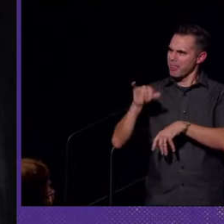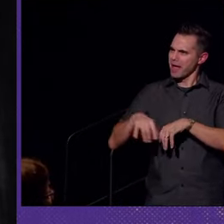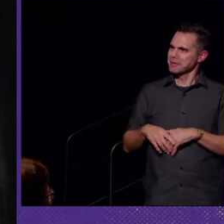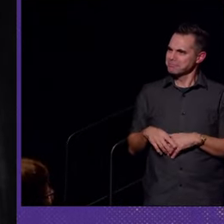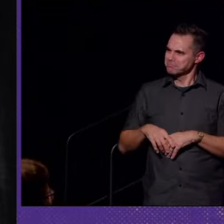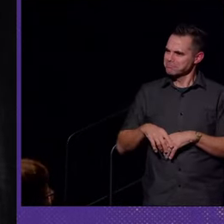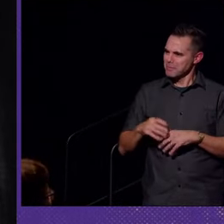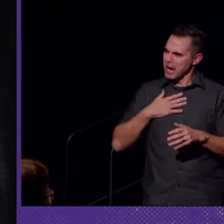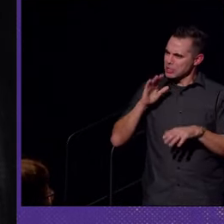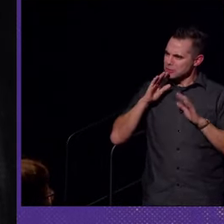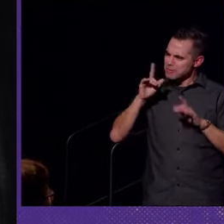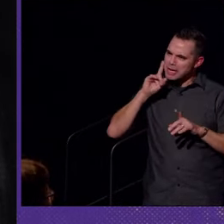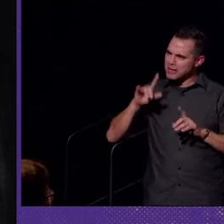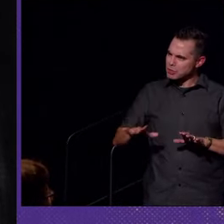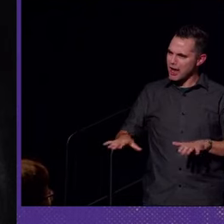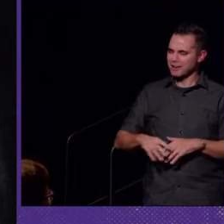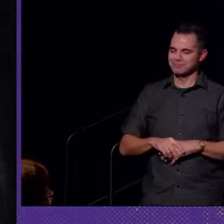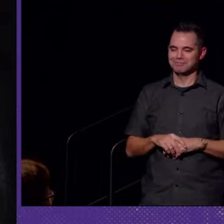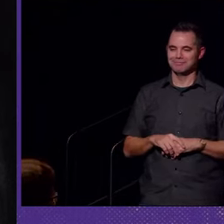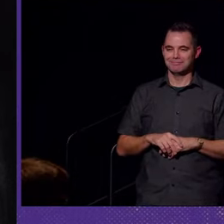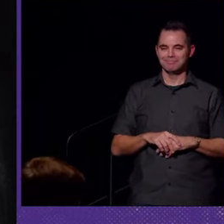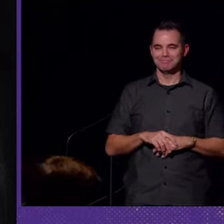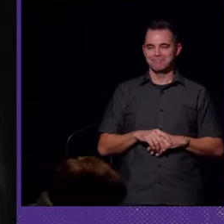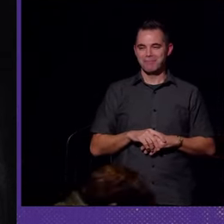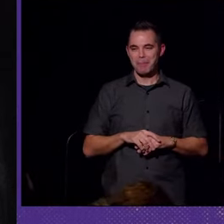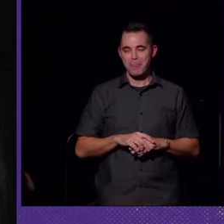for my child? Um,